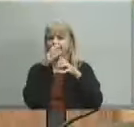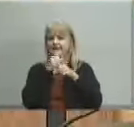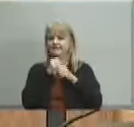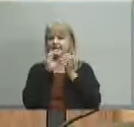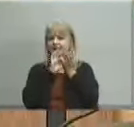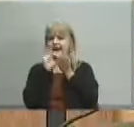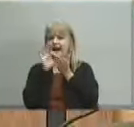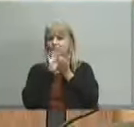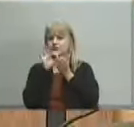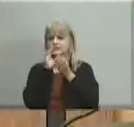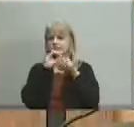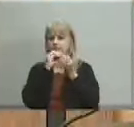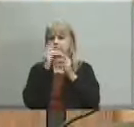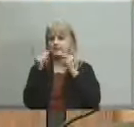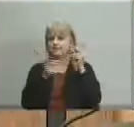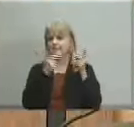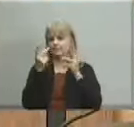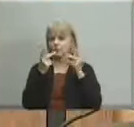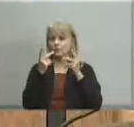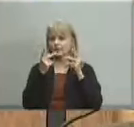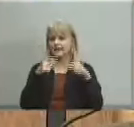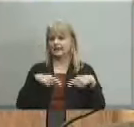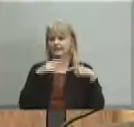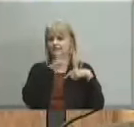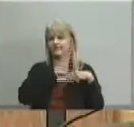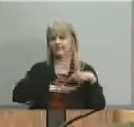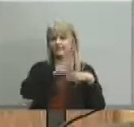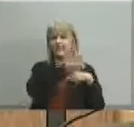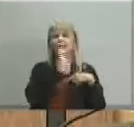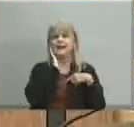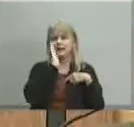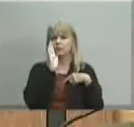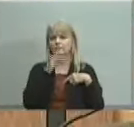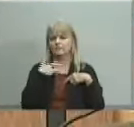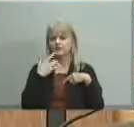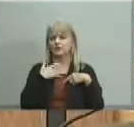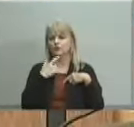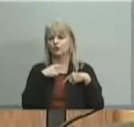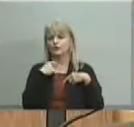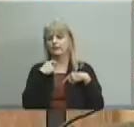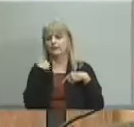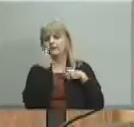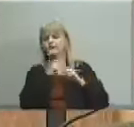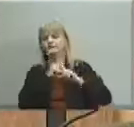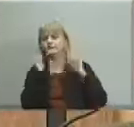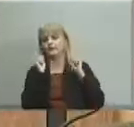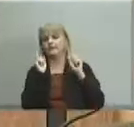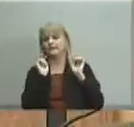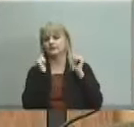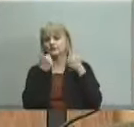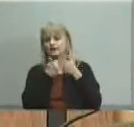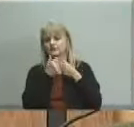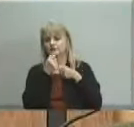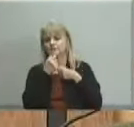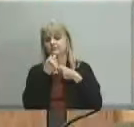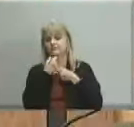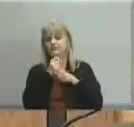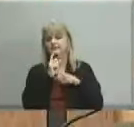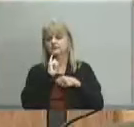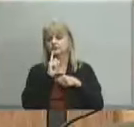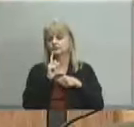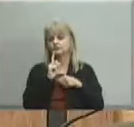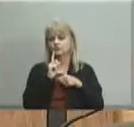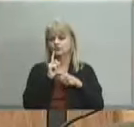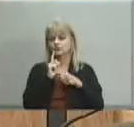sitting here is going to look at it and um it's going to look pretty different and the um the challenge of making sure that um